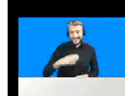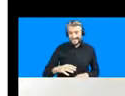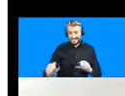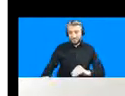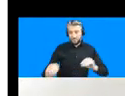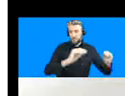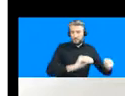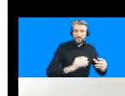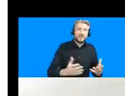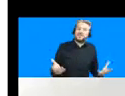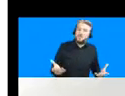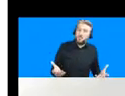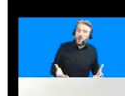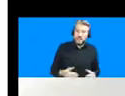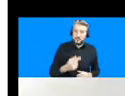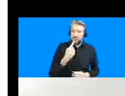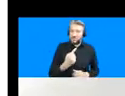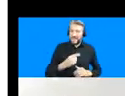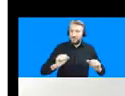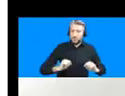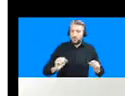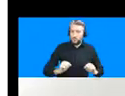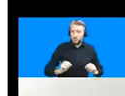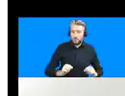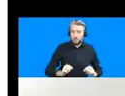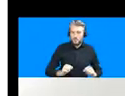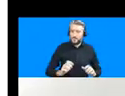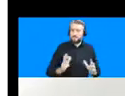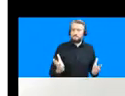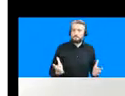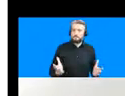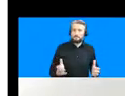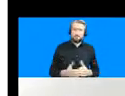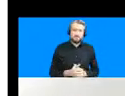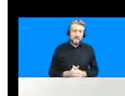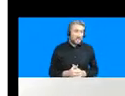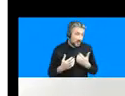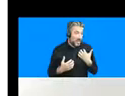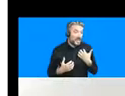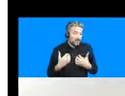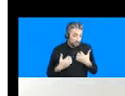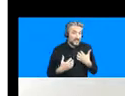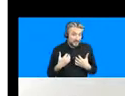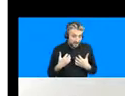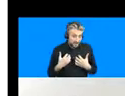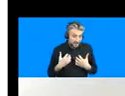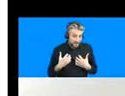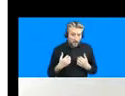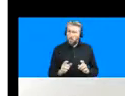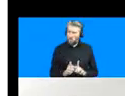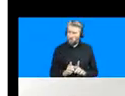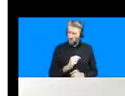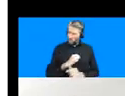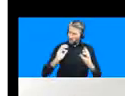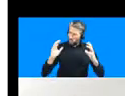you know what relocation is going to encompass now all of this is very fascinating and also at the same time very worrying in the